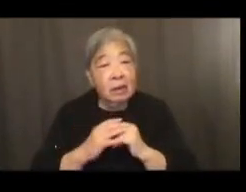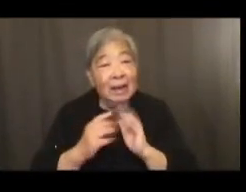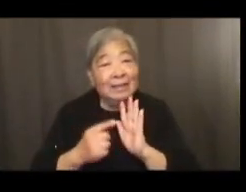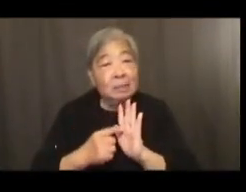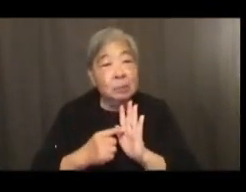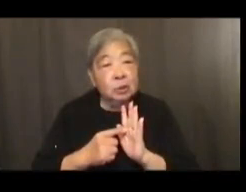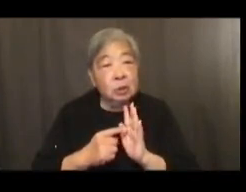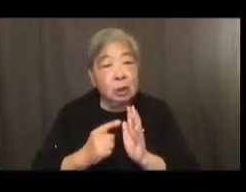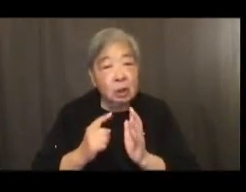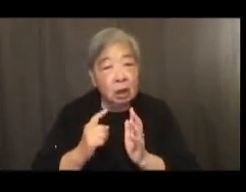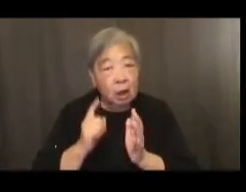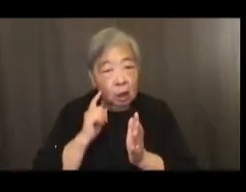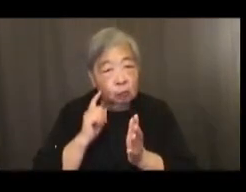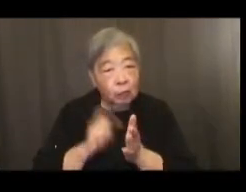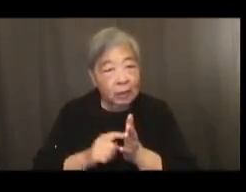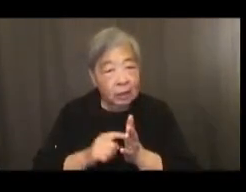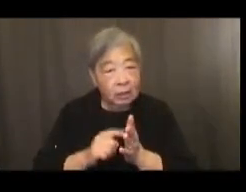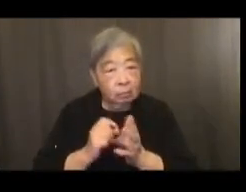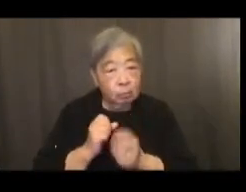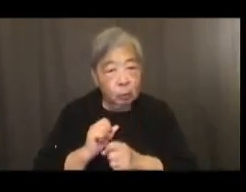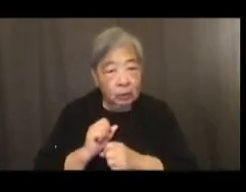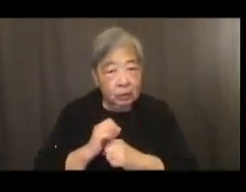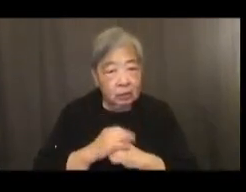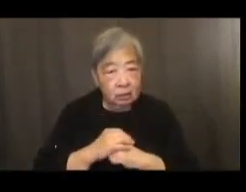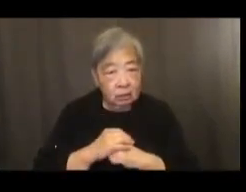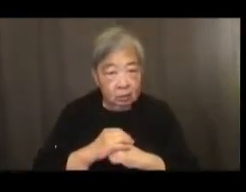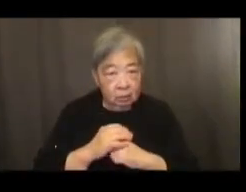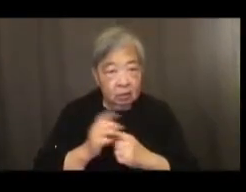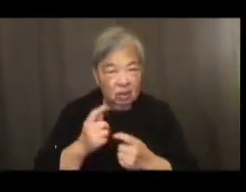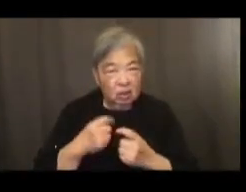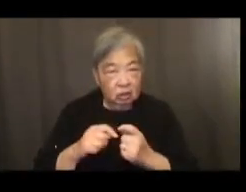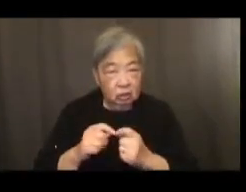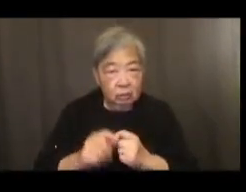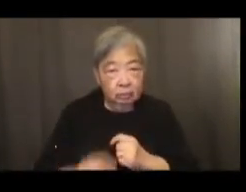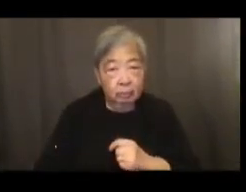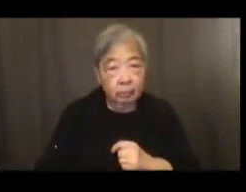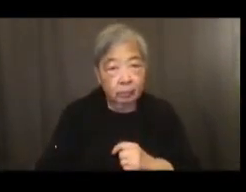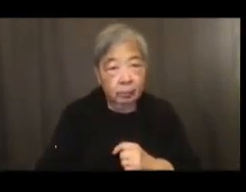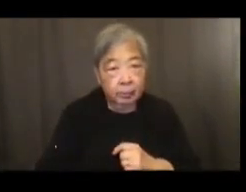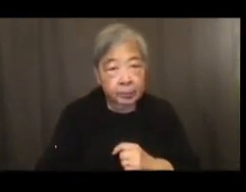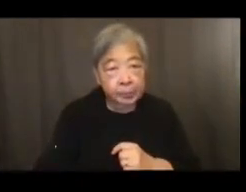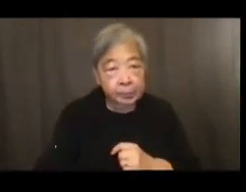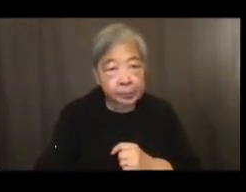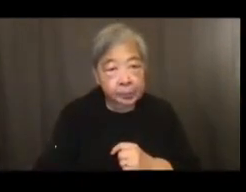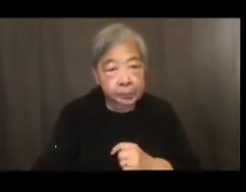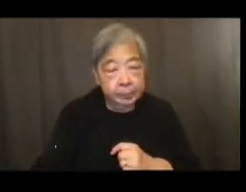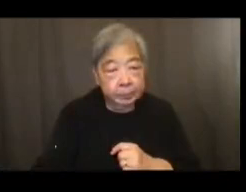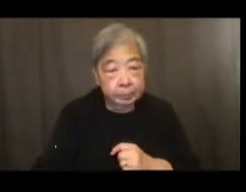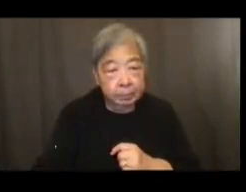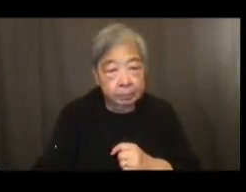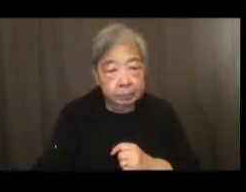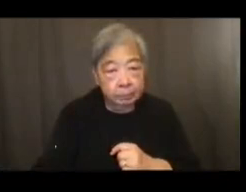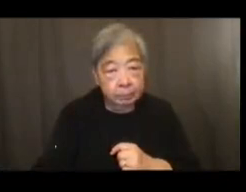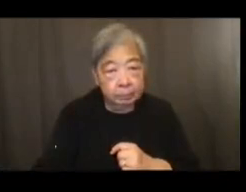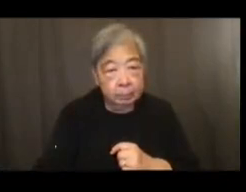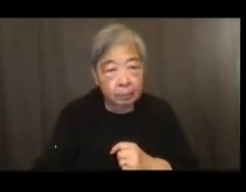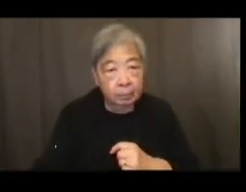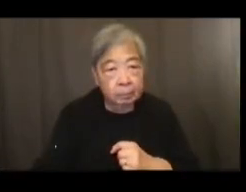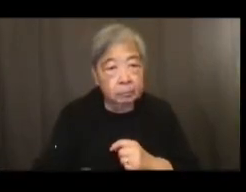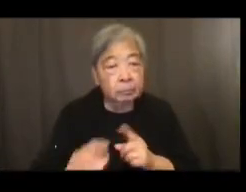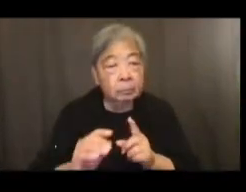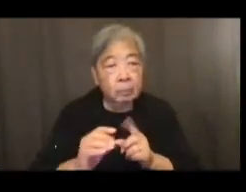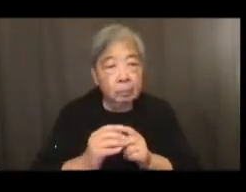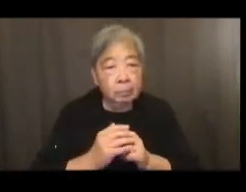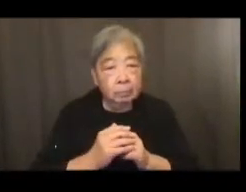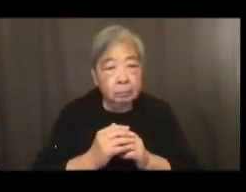Reckoning, Protest, Defiance, Resilience, Resilience, features a portrait of Breonna Taylor done posthumously